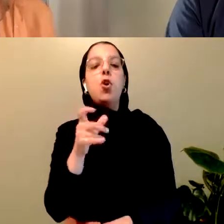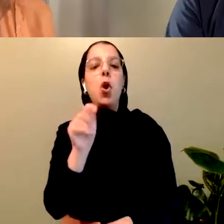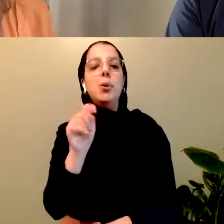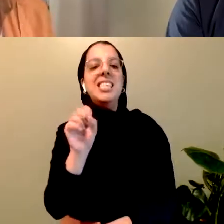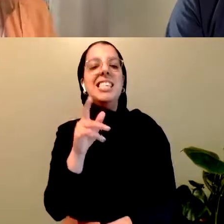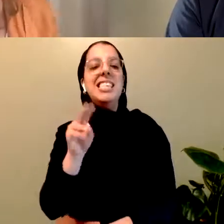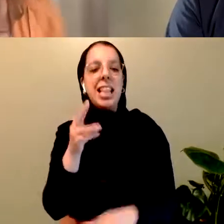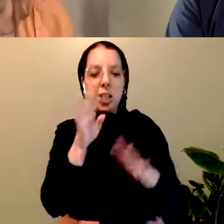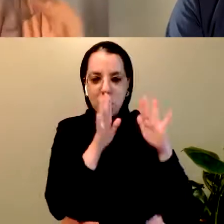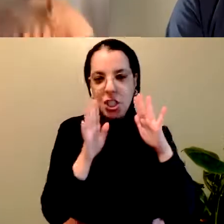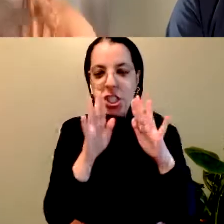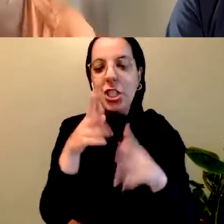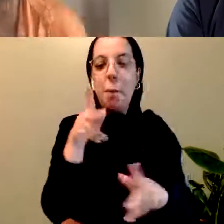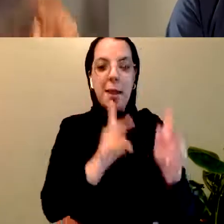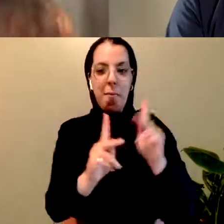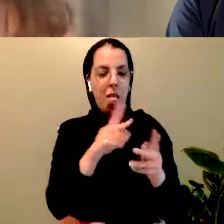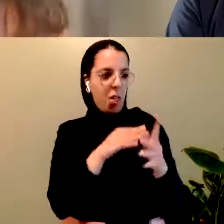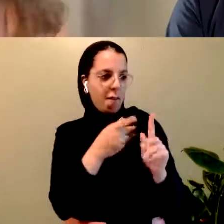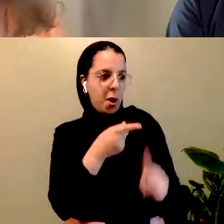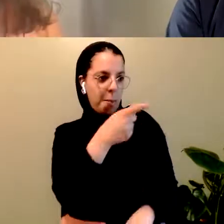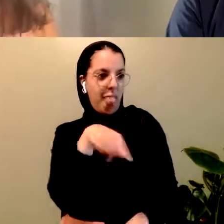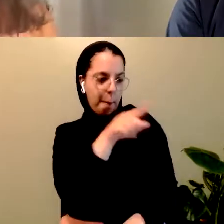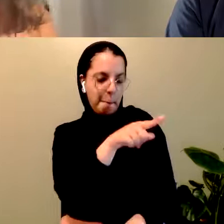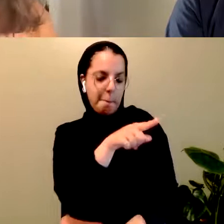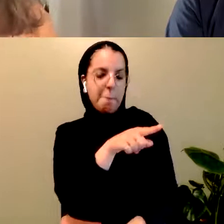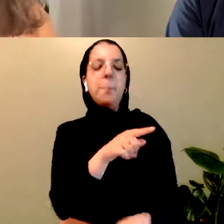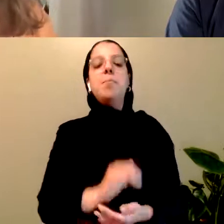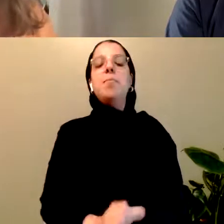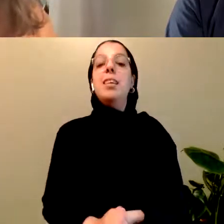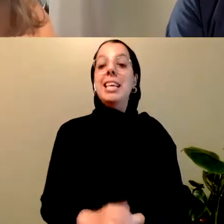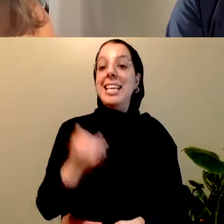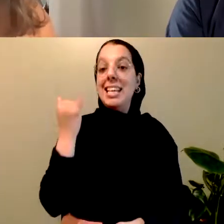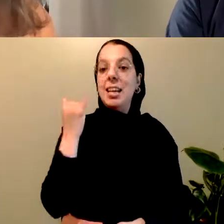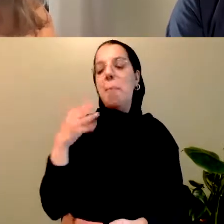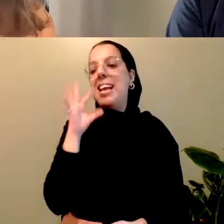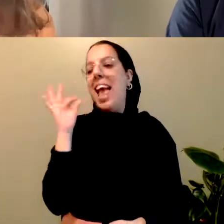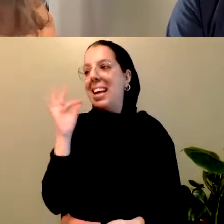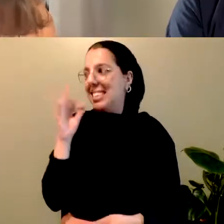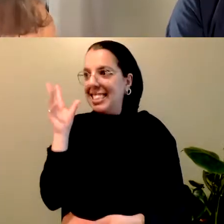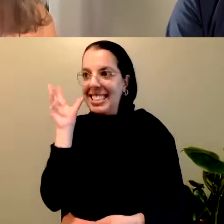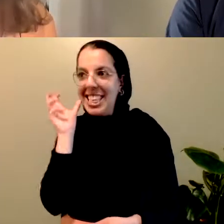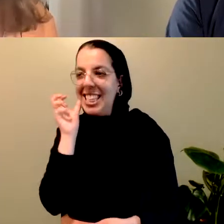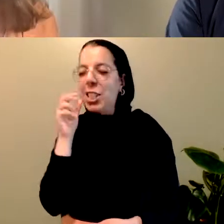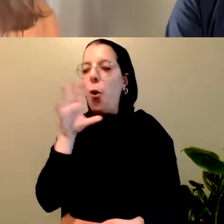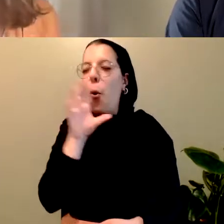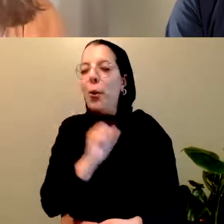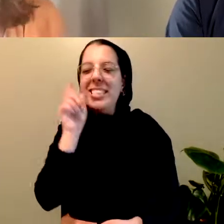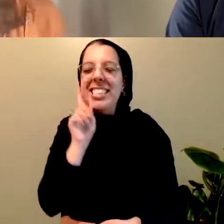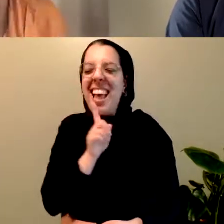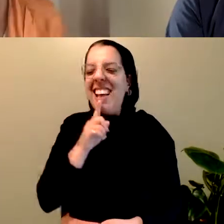So for those of you who may not be familiar yet with Kevin's work, my cat might join us at some point today. He's an old deaf fellow.